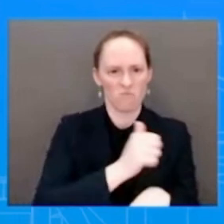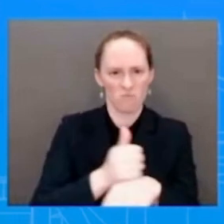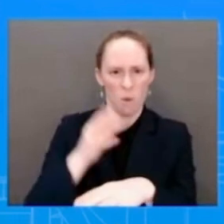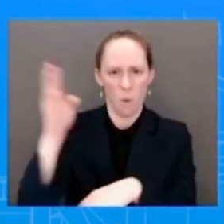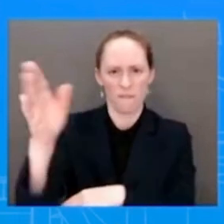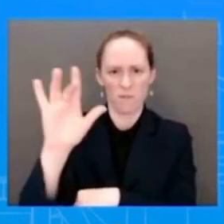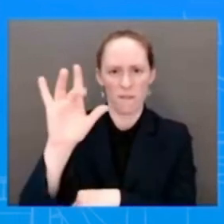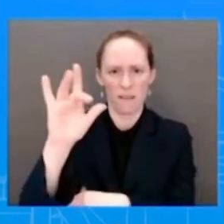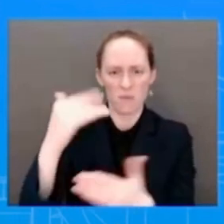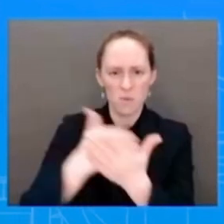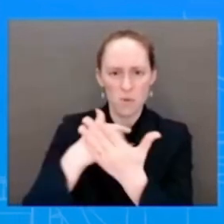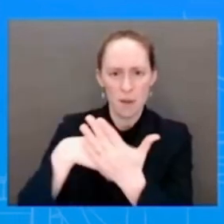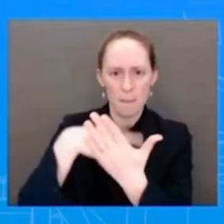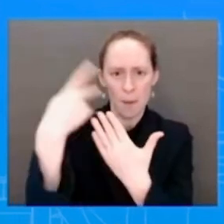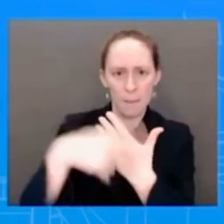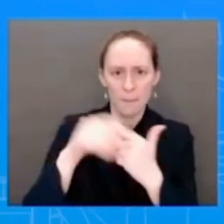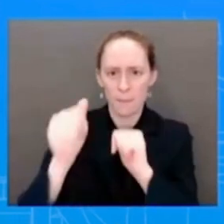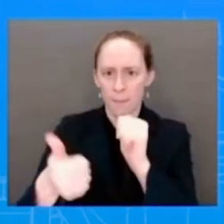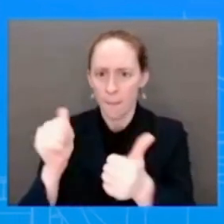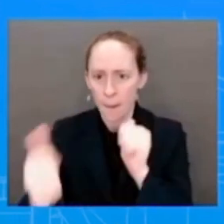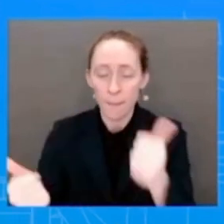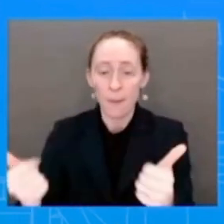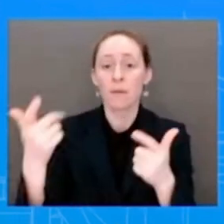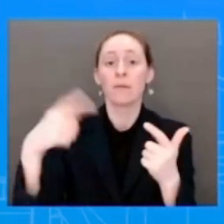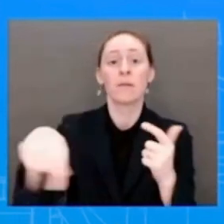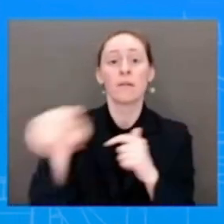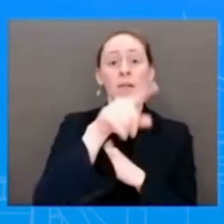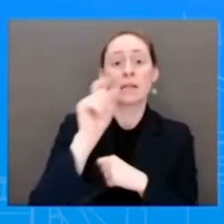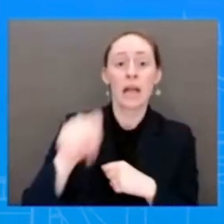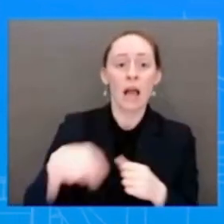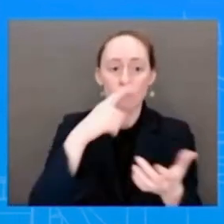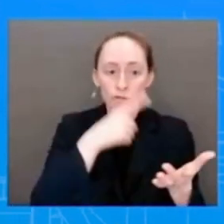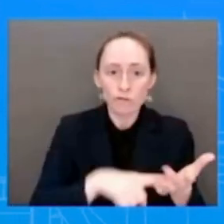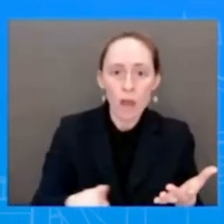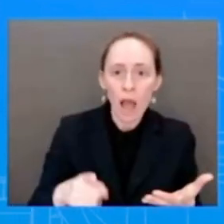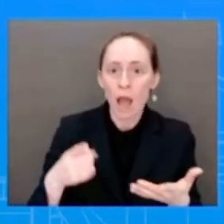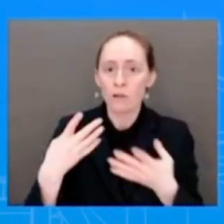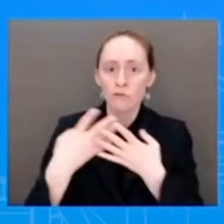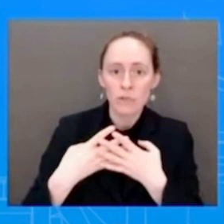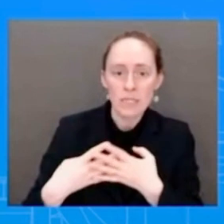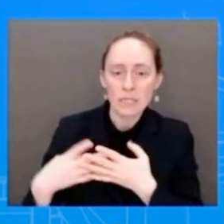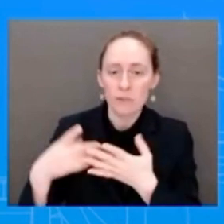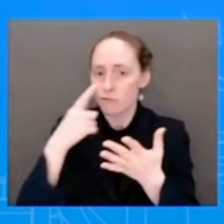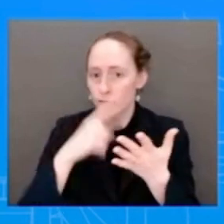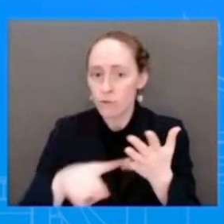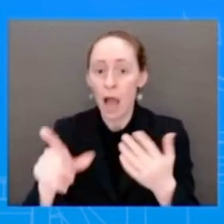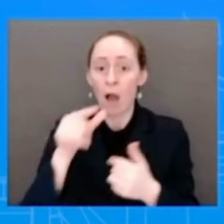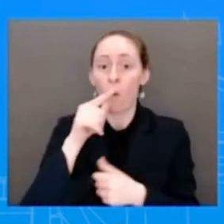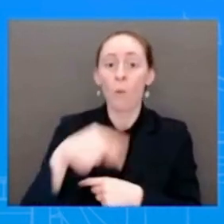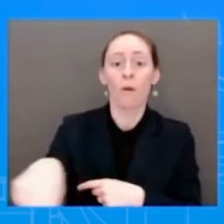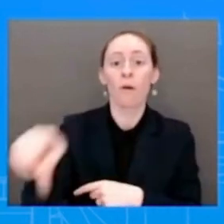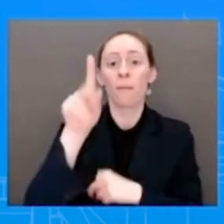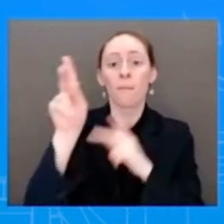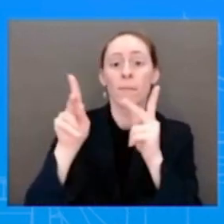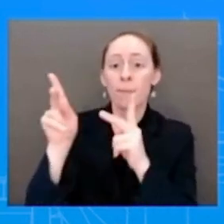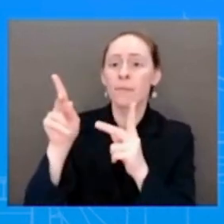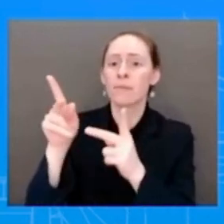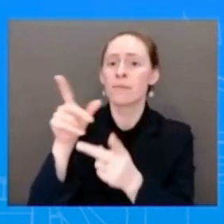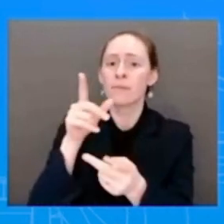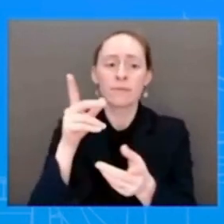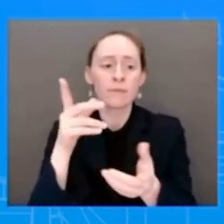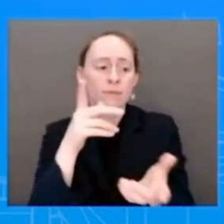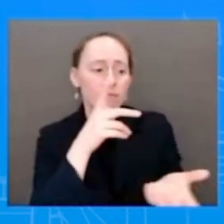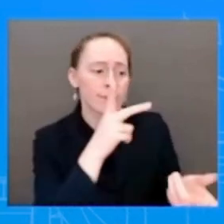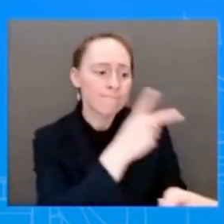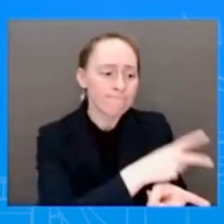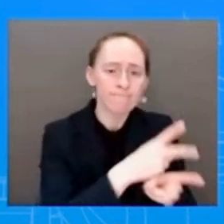support patients and caregivers, advance cutting-edge research, and so much more. And today, the Moonshot announced new actions